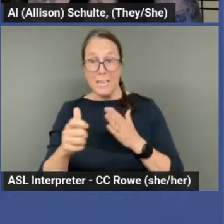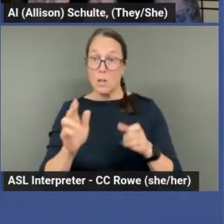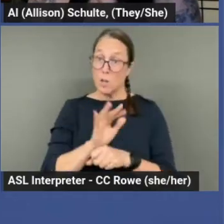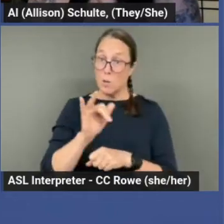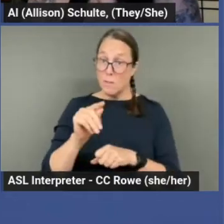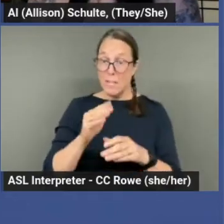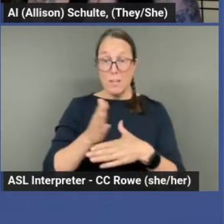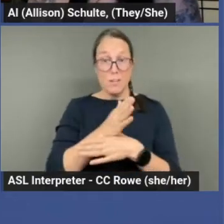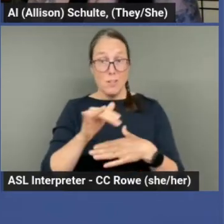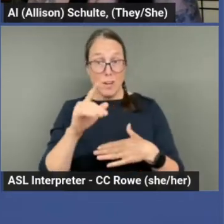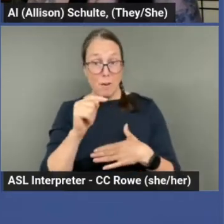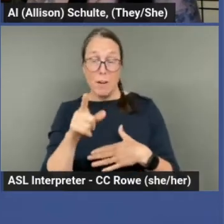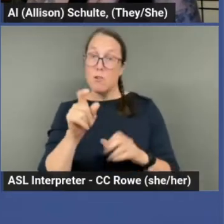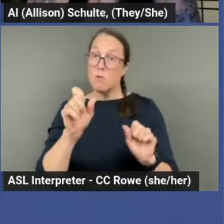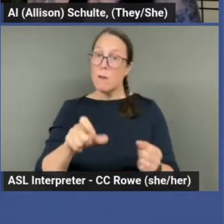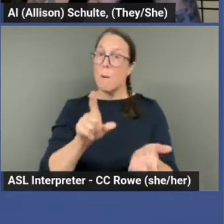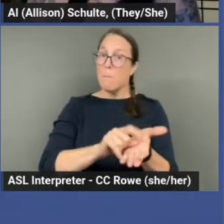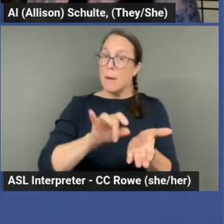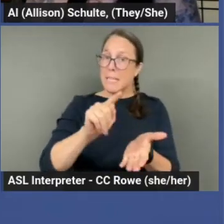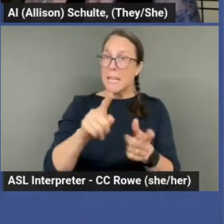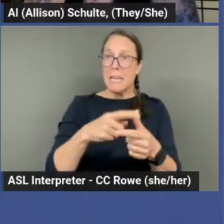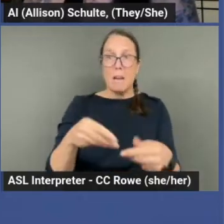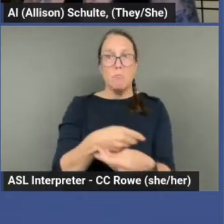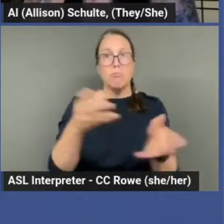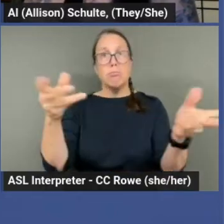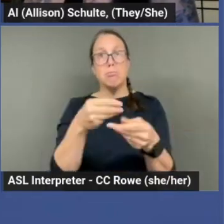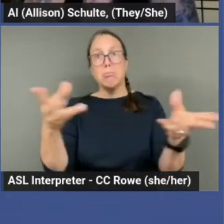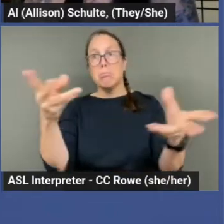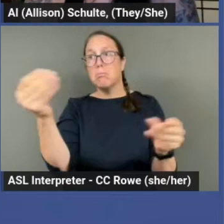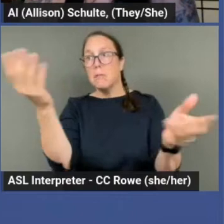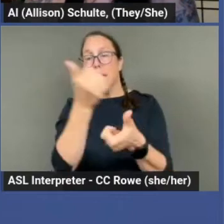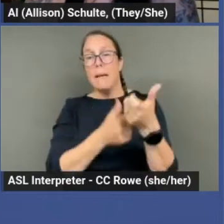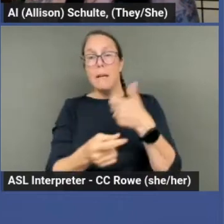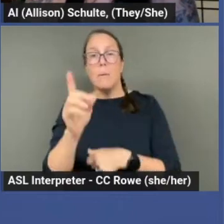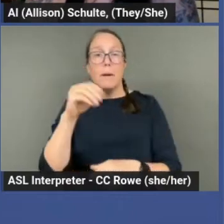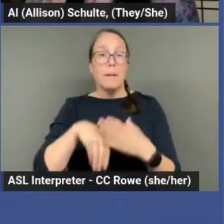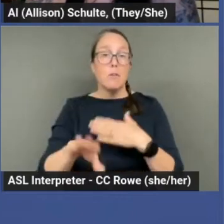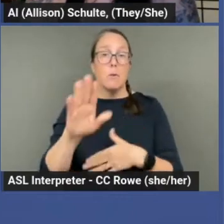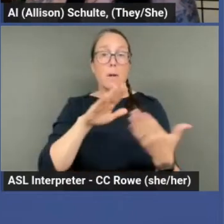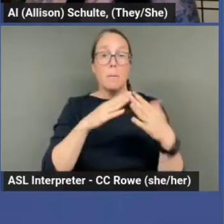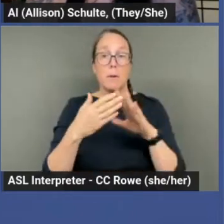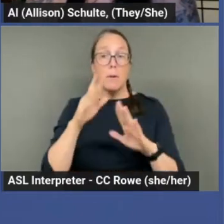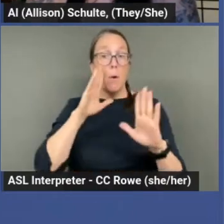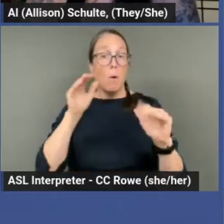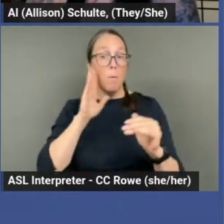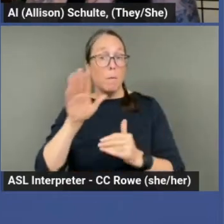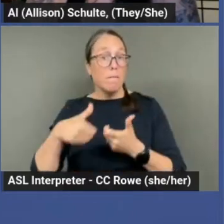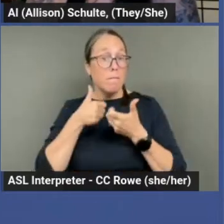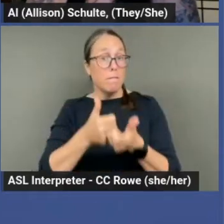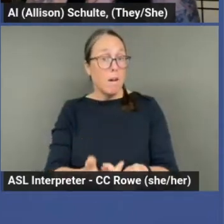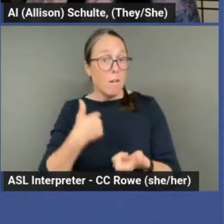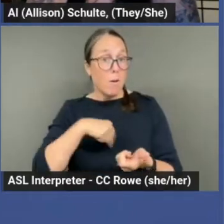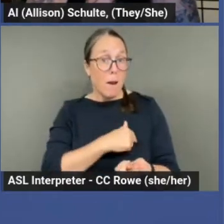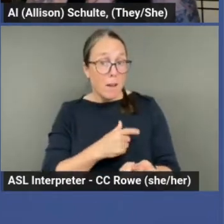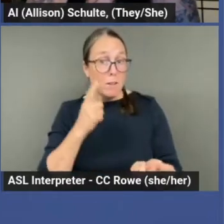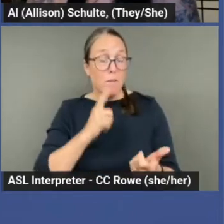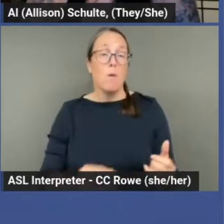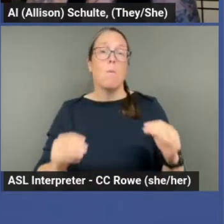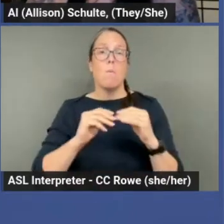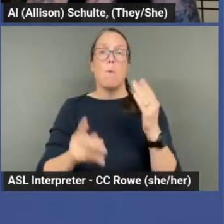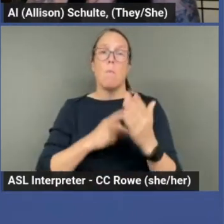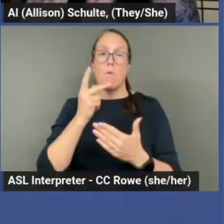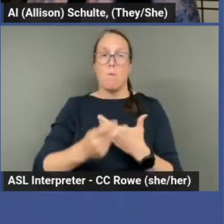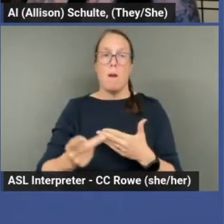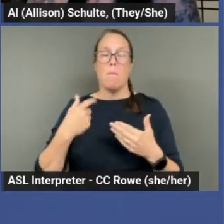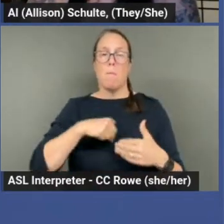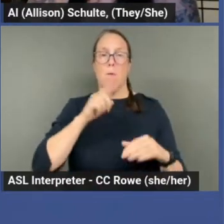and share it, distribute it anywhere in your community. And, uh, I hope you'll follow us for, um, more programs that we'll